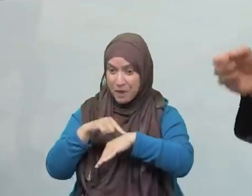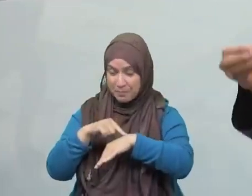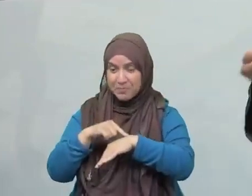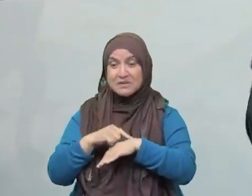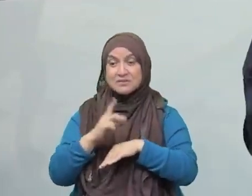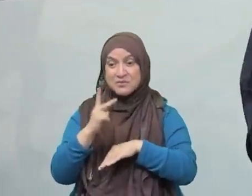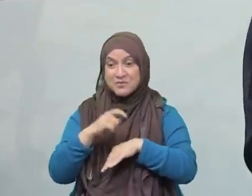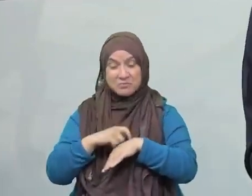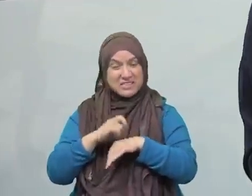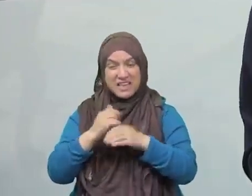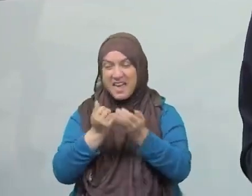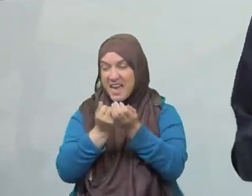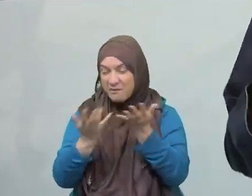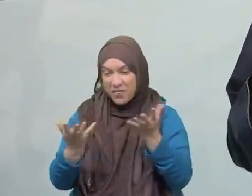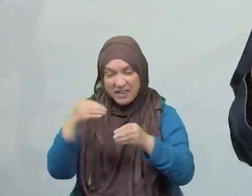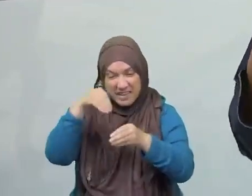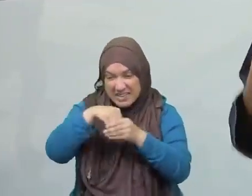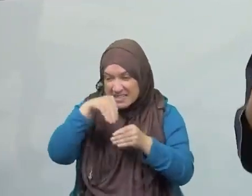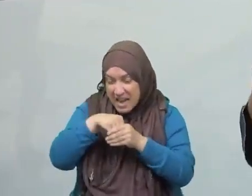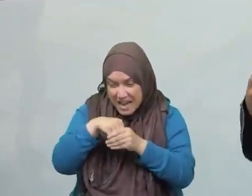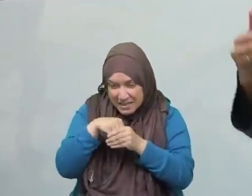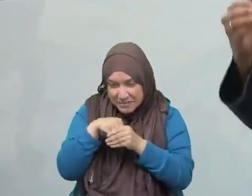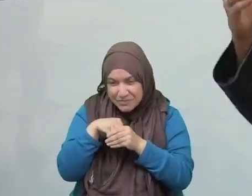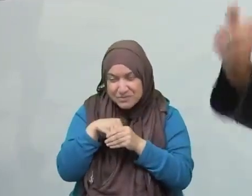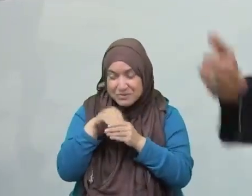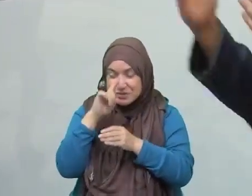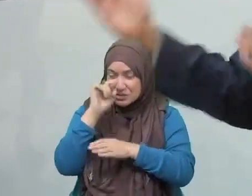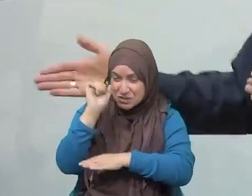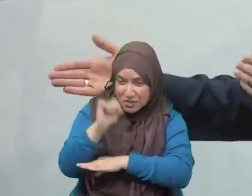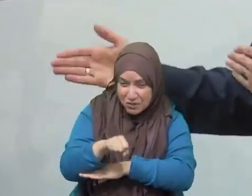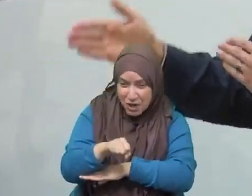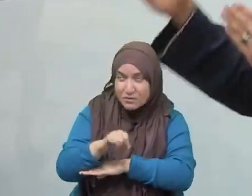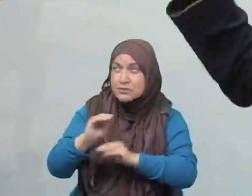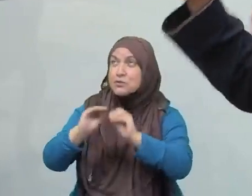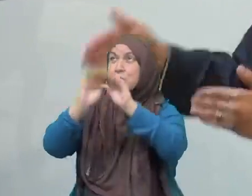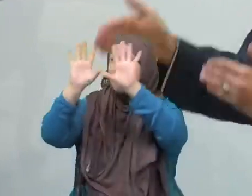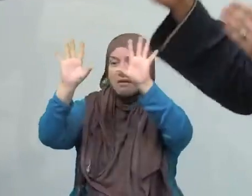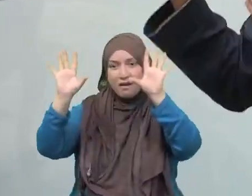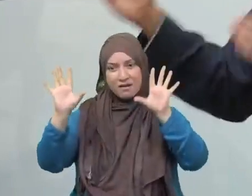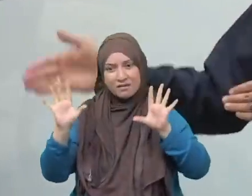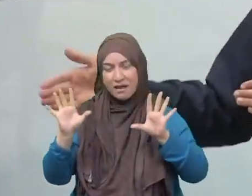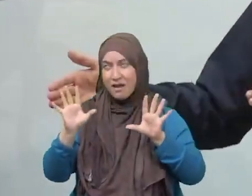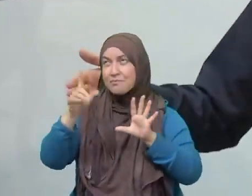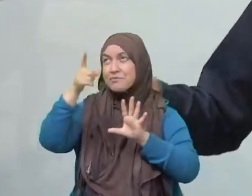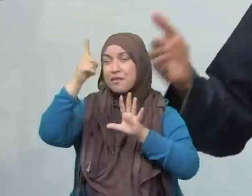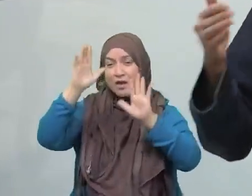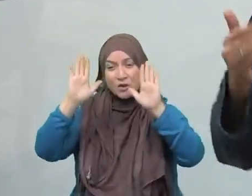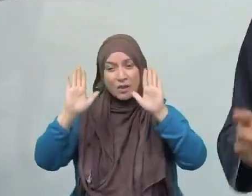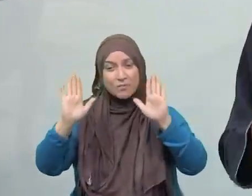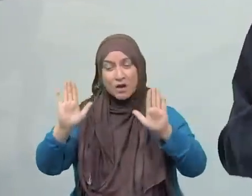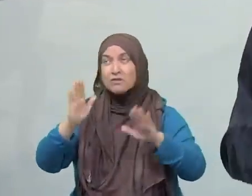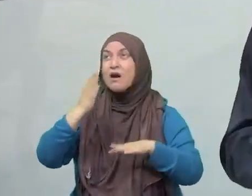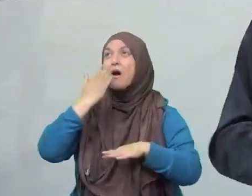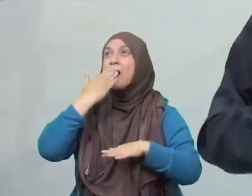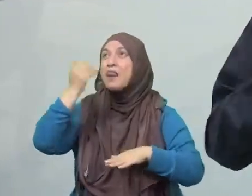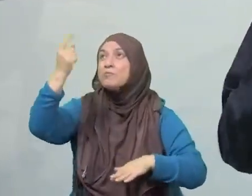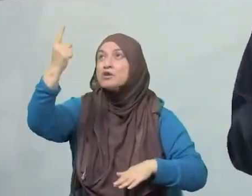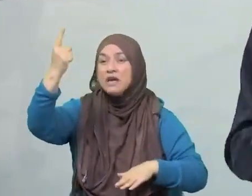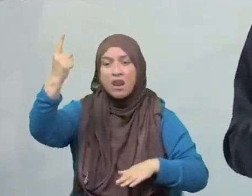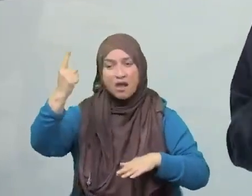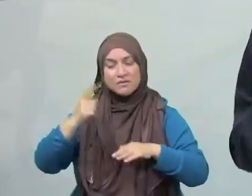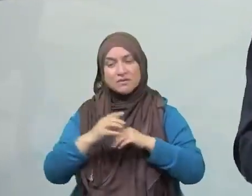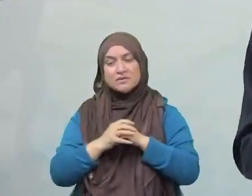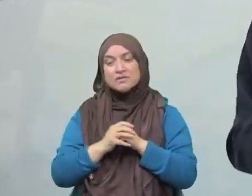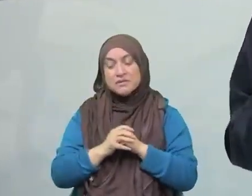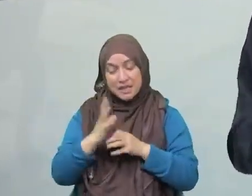'an, wal-Qur'ani the dhikr, the Qur'an that is dhikra lil'alameen, a reminder to the worlds, as well as a book that